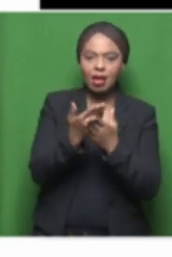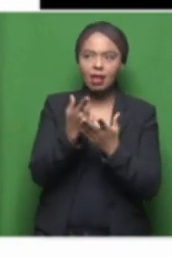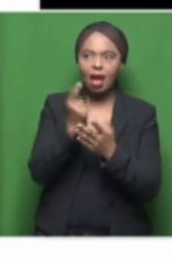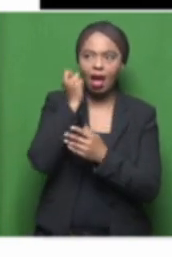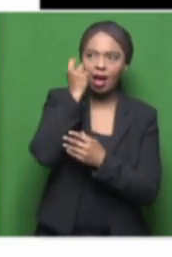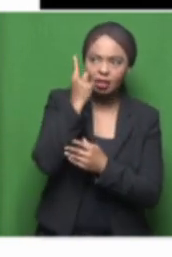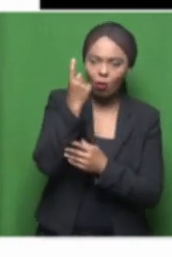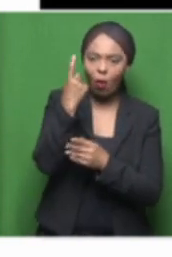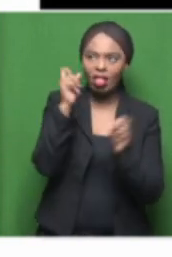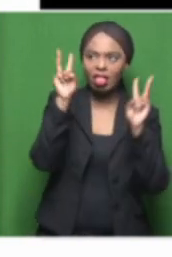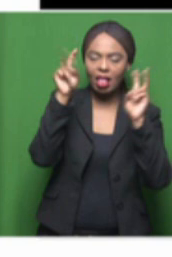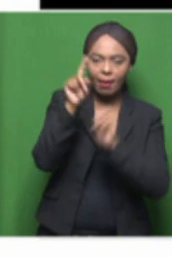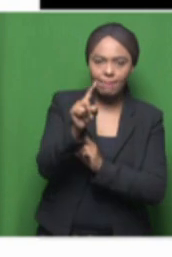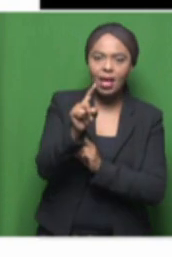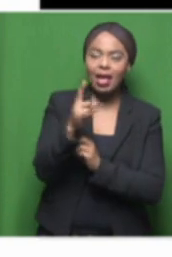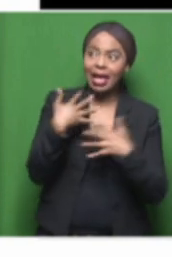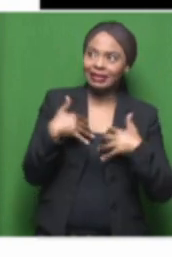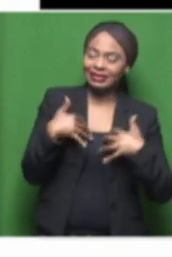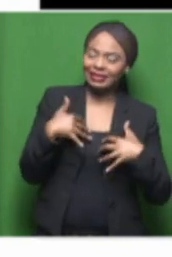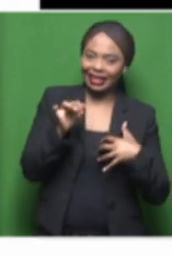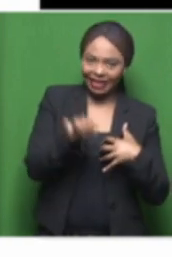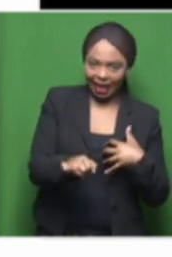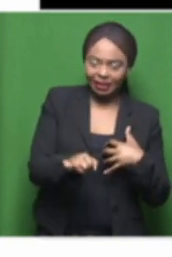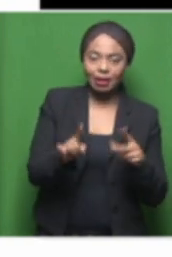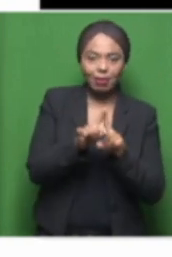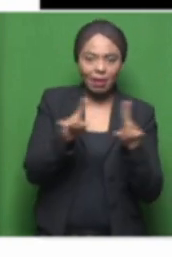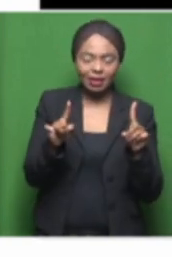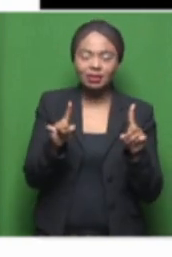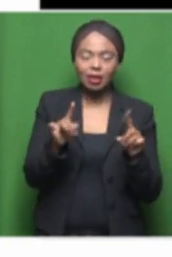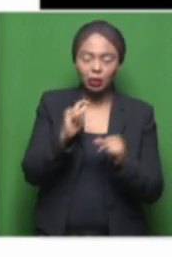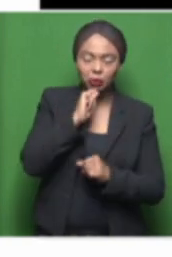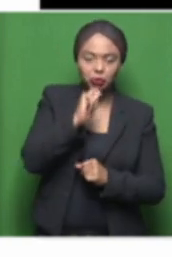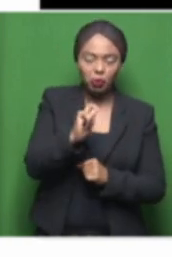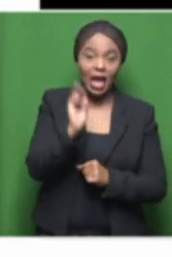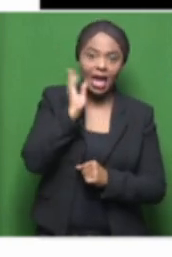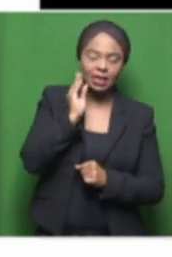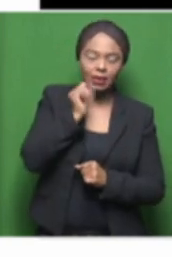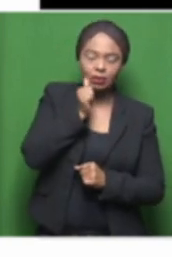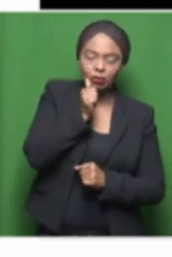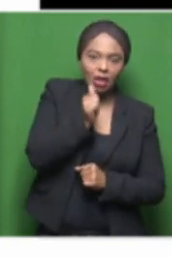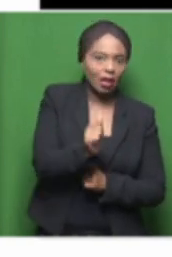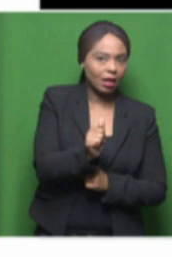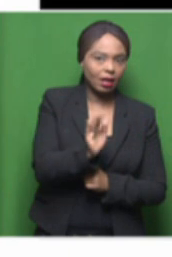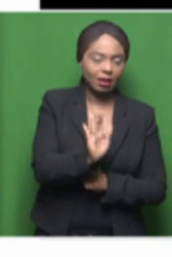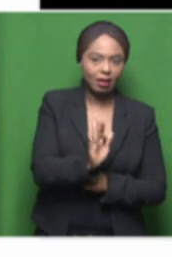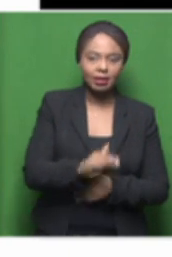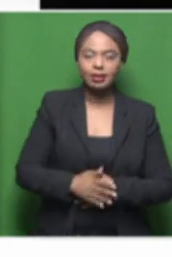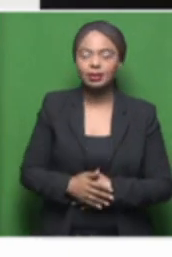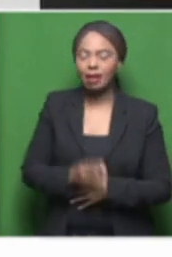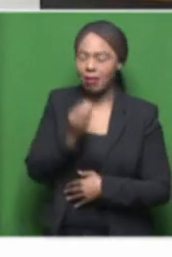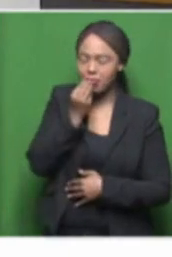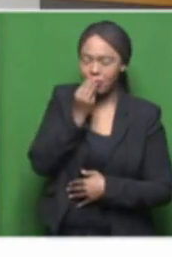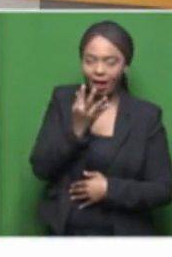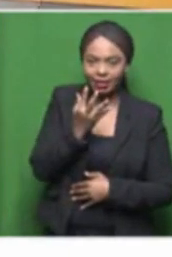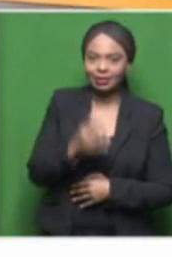It was exciting, nerve-wracking, but all in all, just, uh, an amazing experience. I mean, talk to us about,